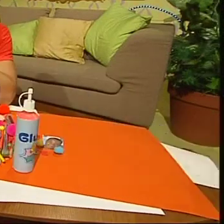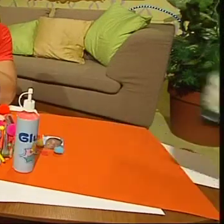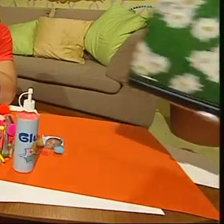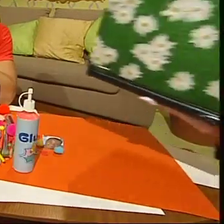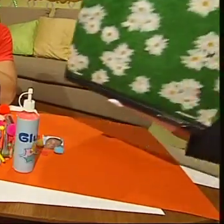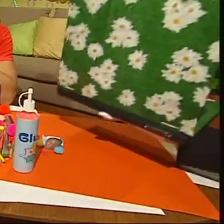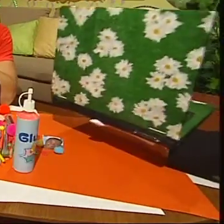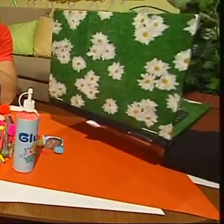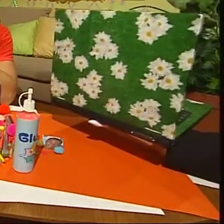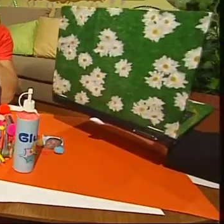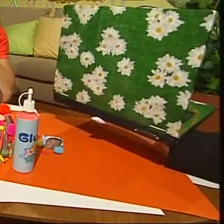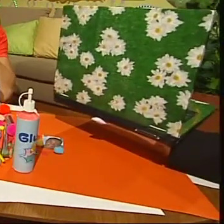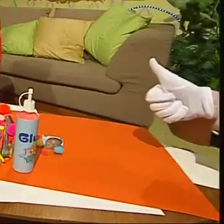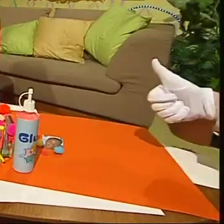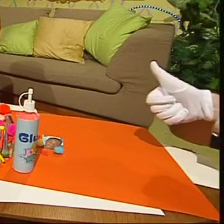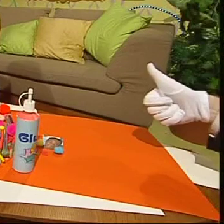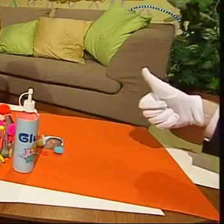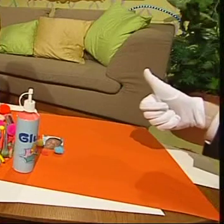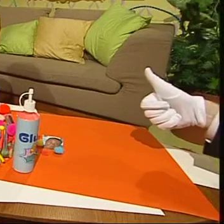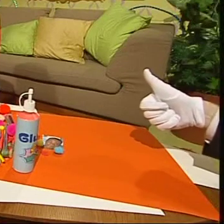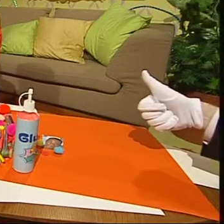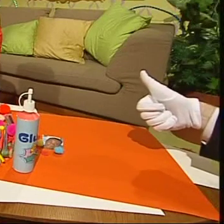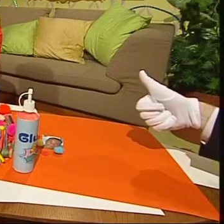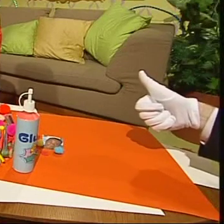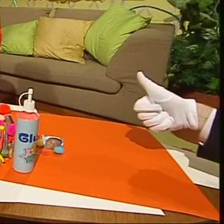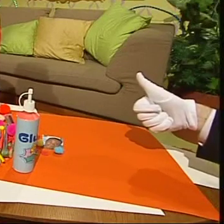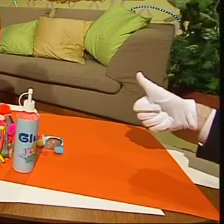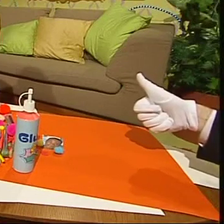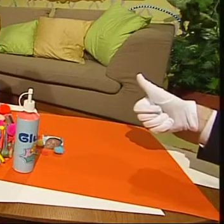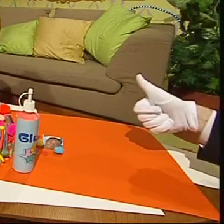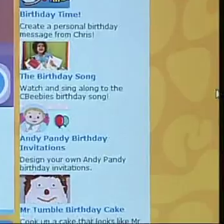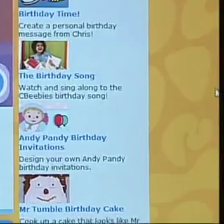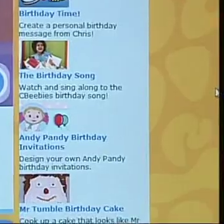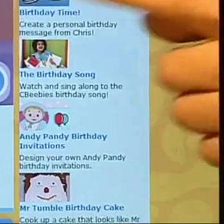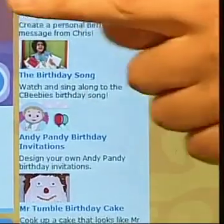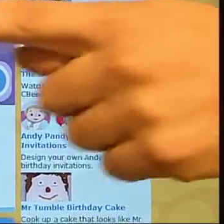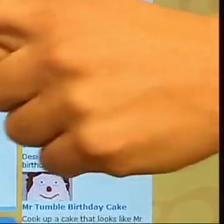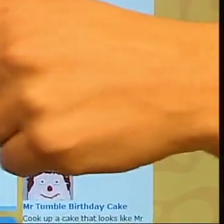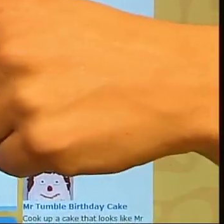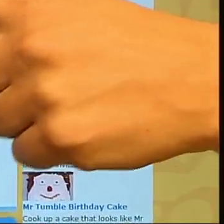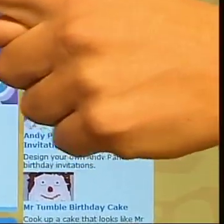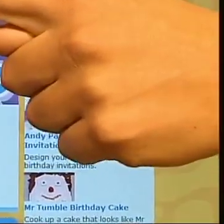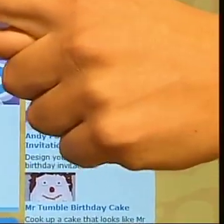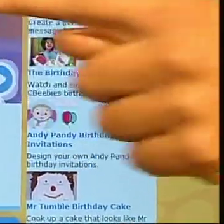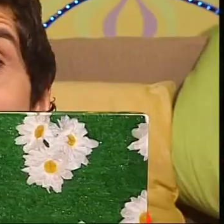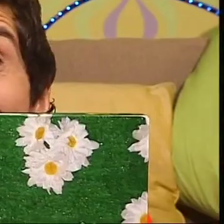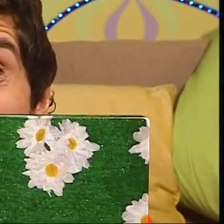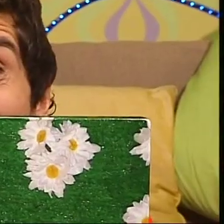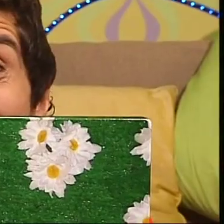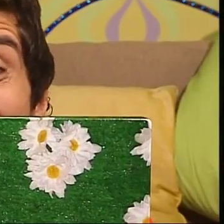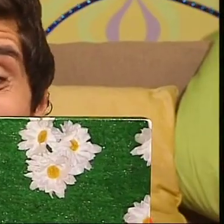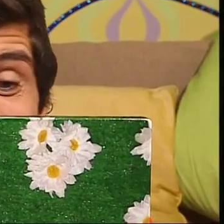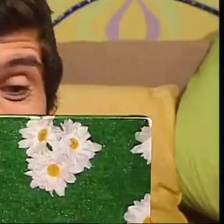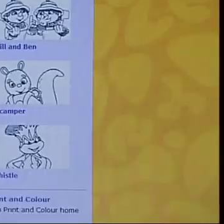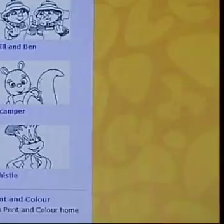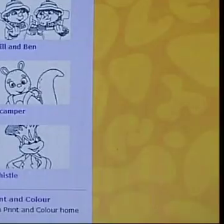But what do we need a laptop for? Oh, of course The See Phoebe's website Where